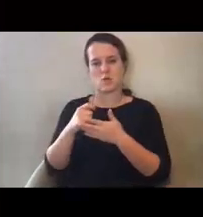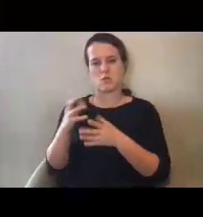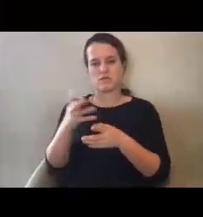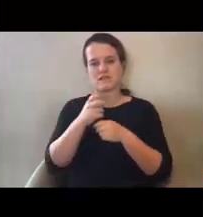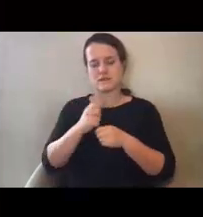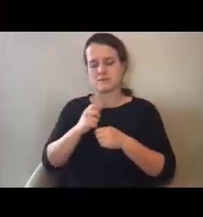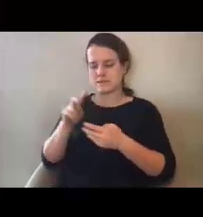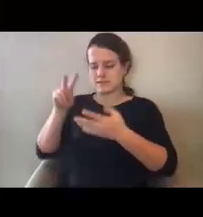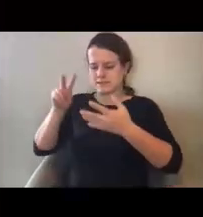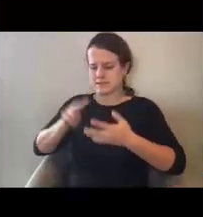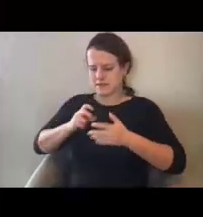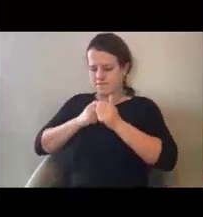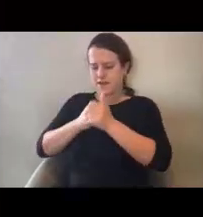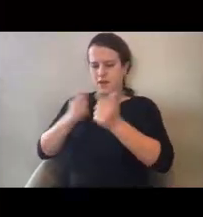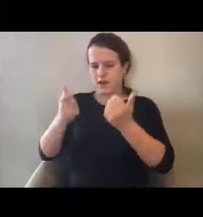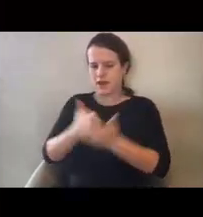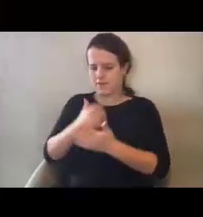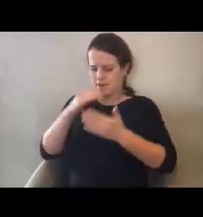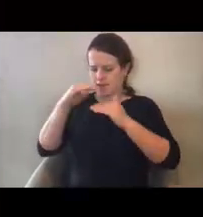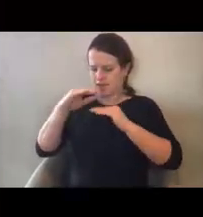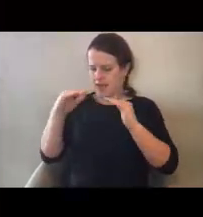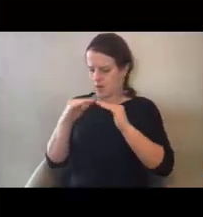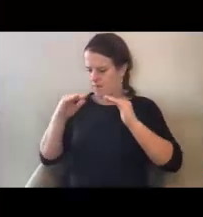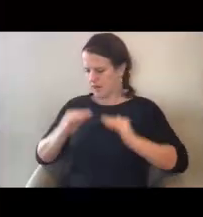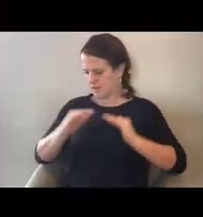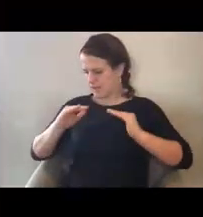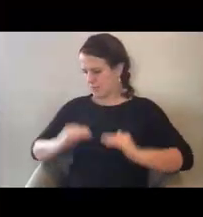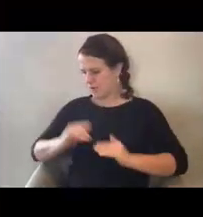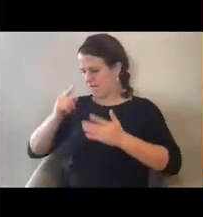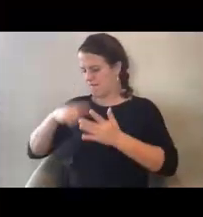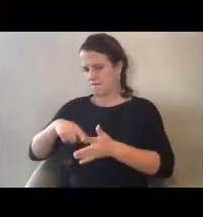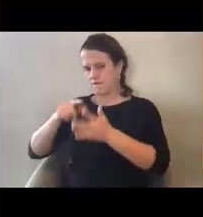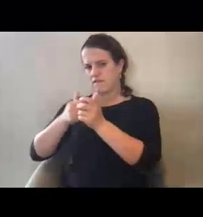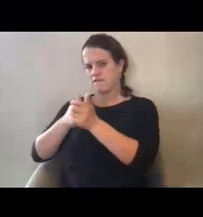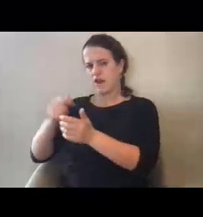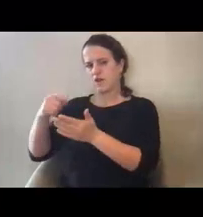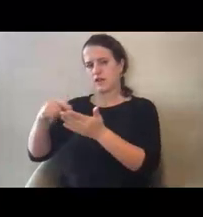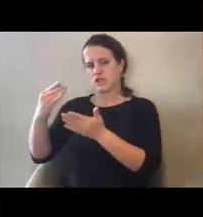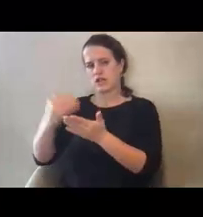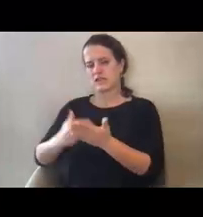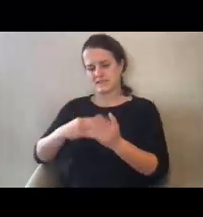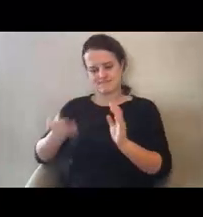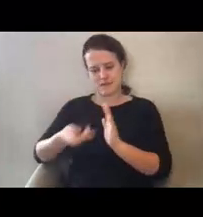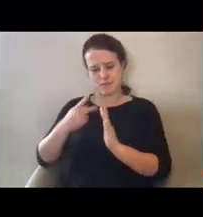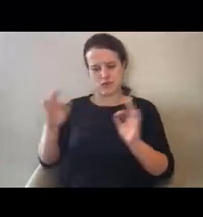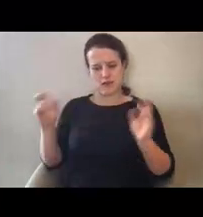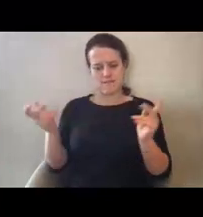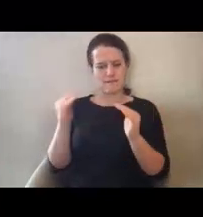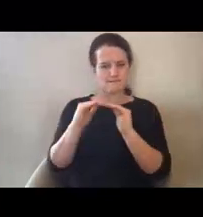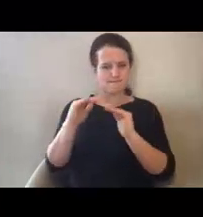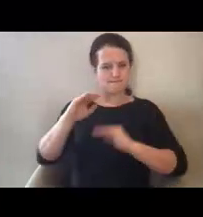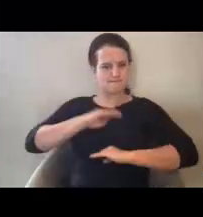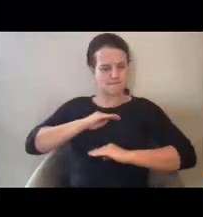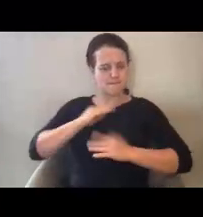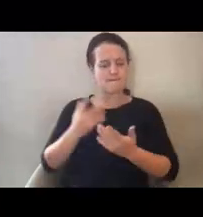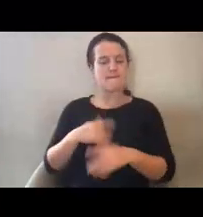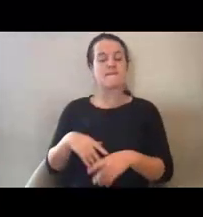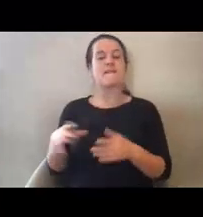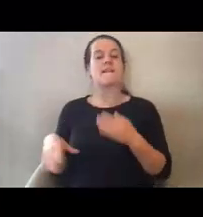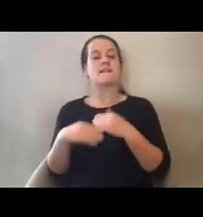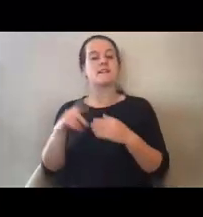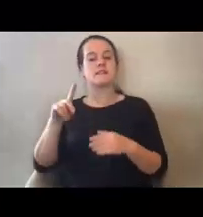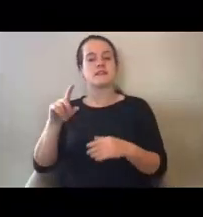am I achieving equitable outcomes in provision of assistance? In addition, the DHS evaluation